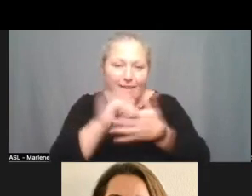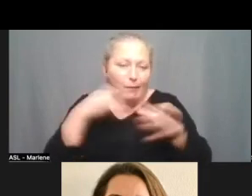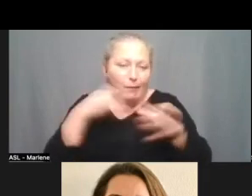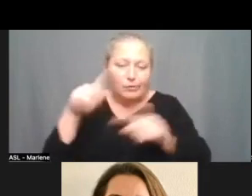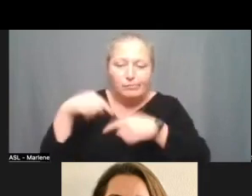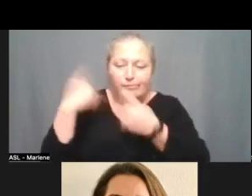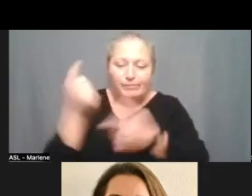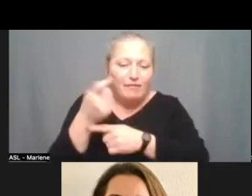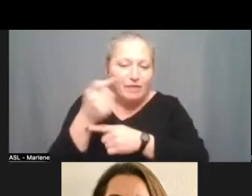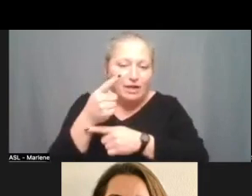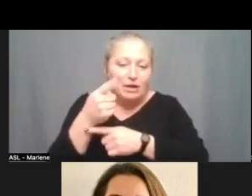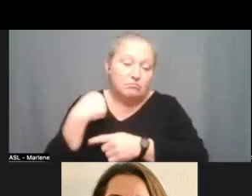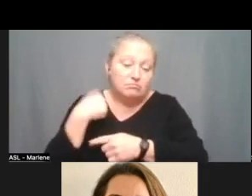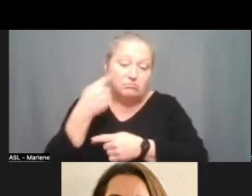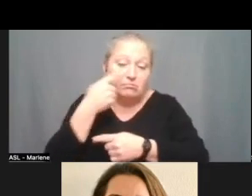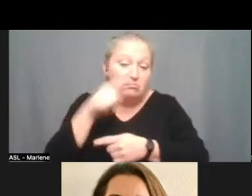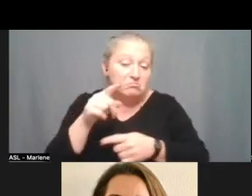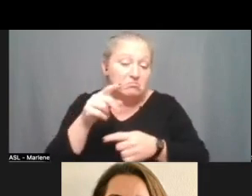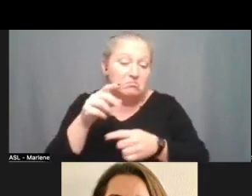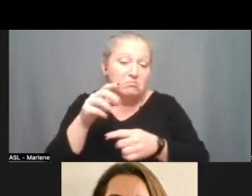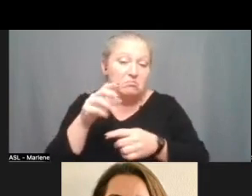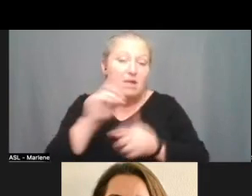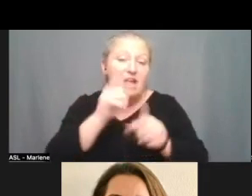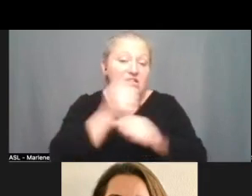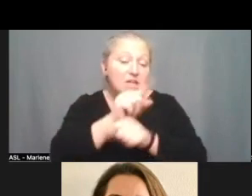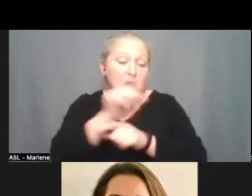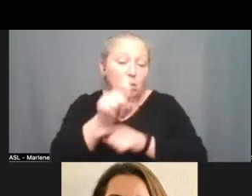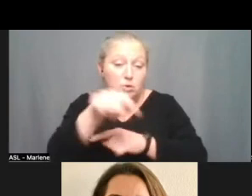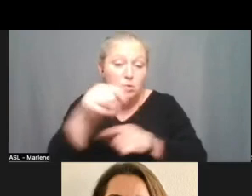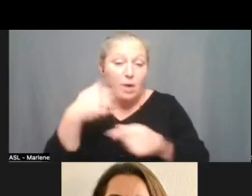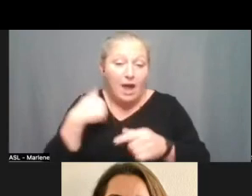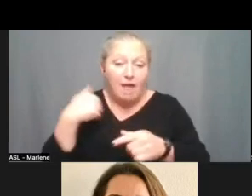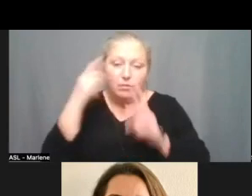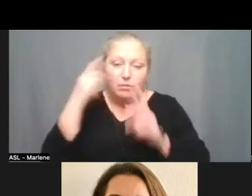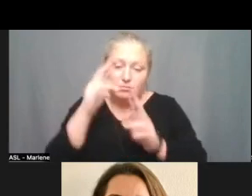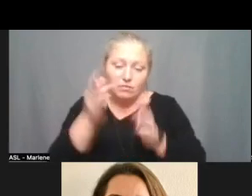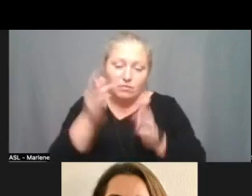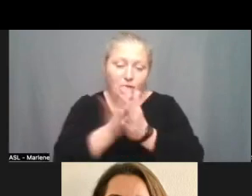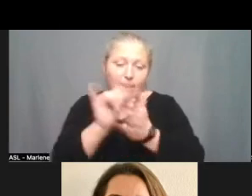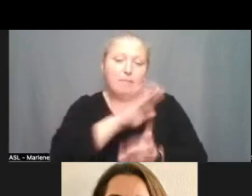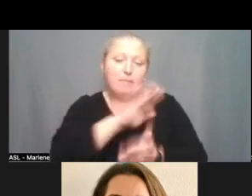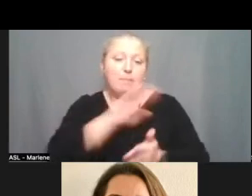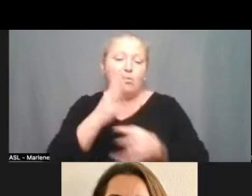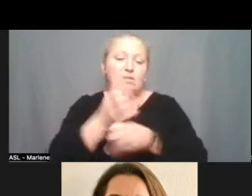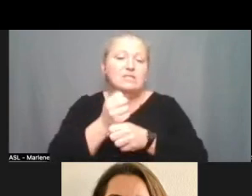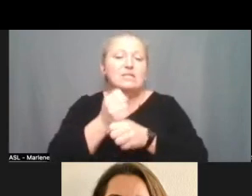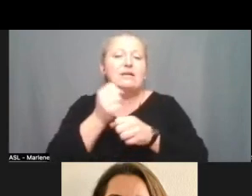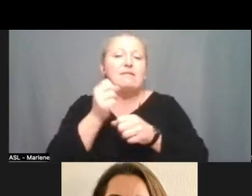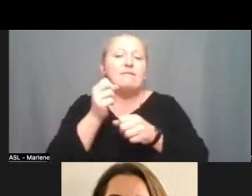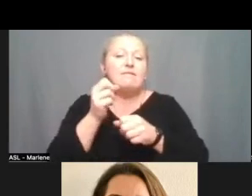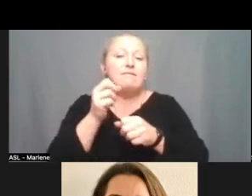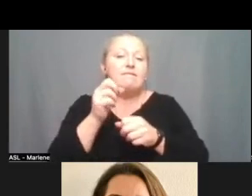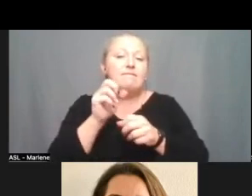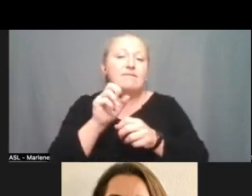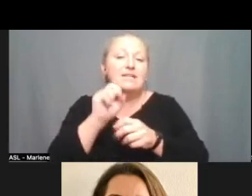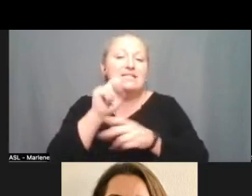so i would be happy to answer any questions you have i respectfully request that the board receive the skipping and tie